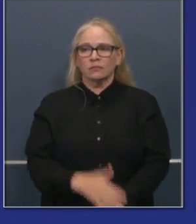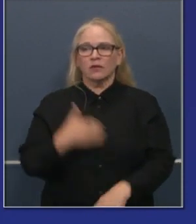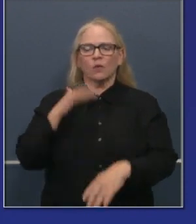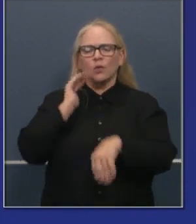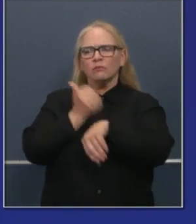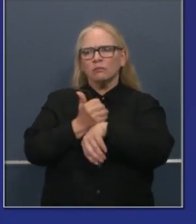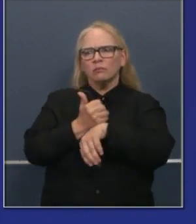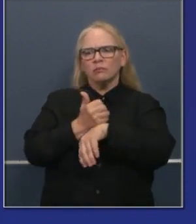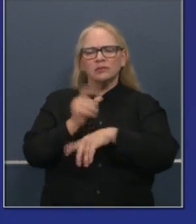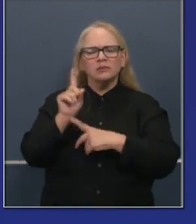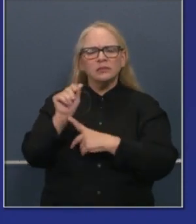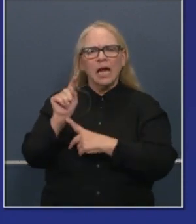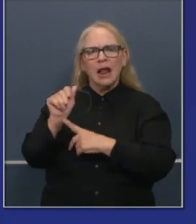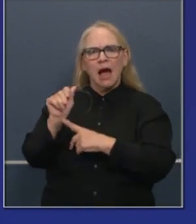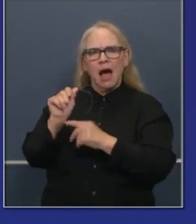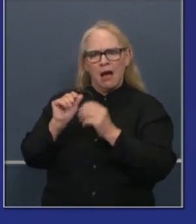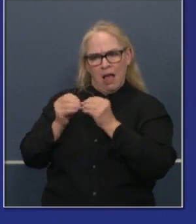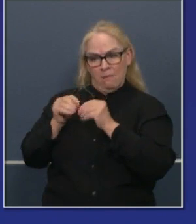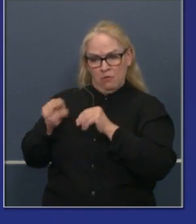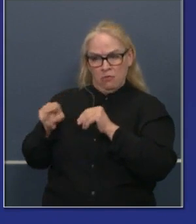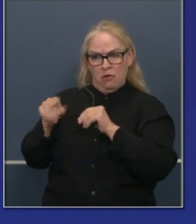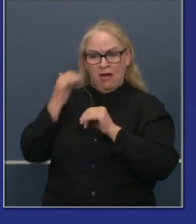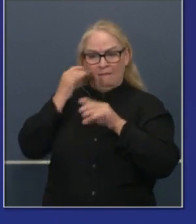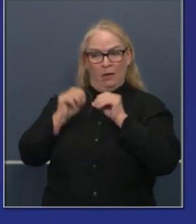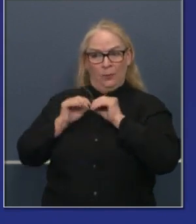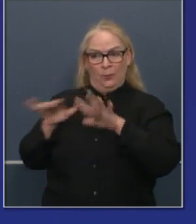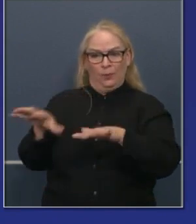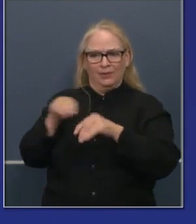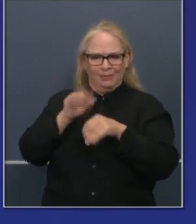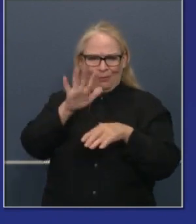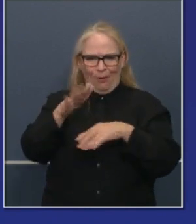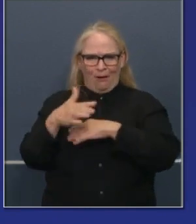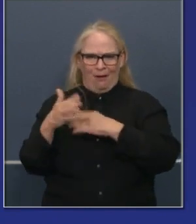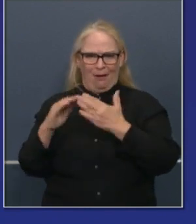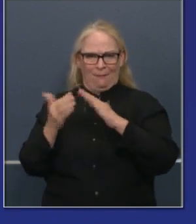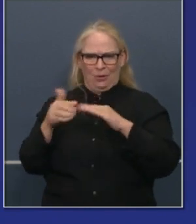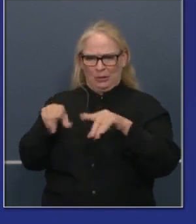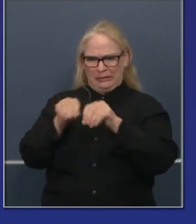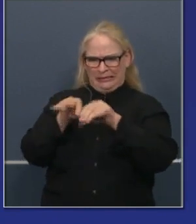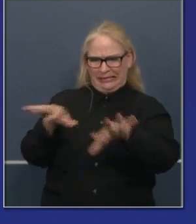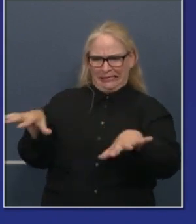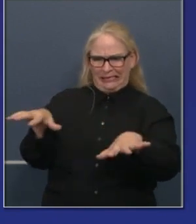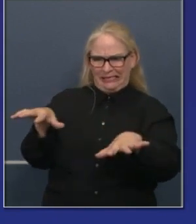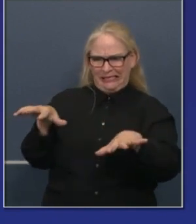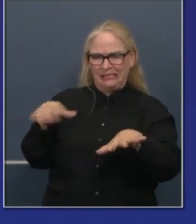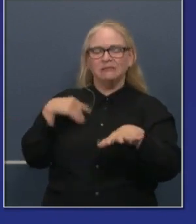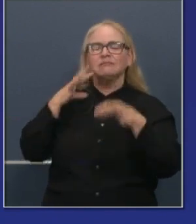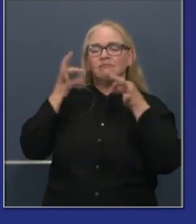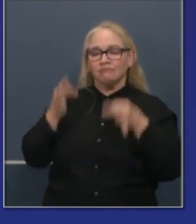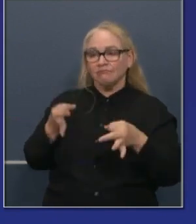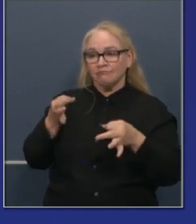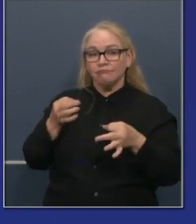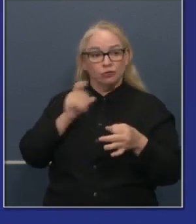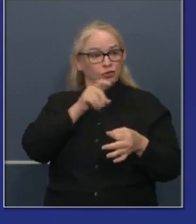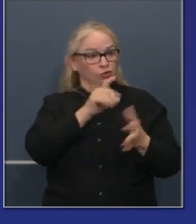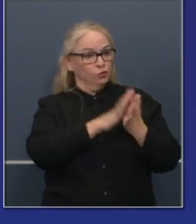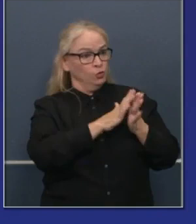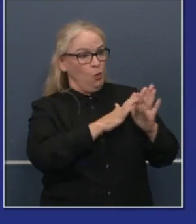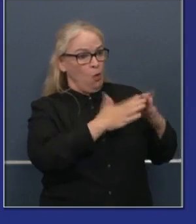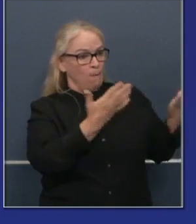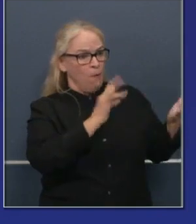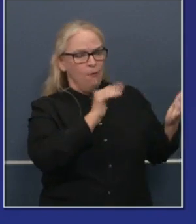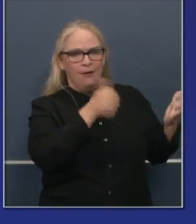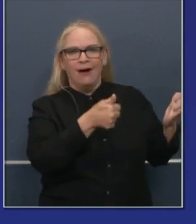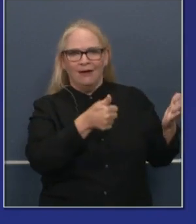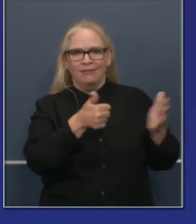the background spread, the community spread of the virus, that if you are not on that monitoring list,